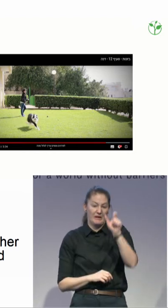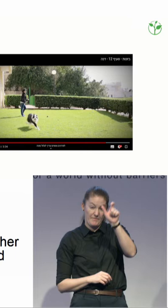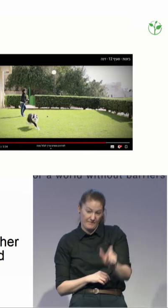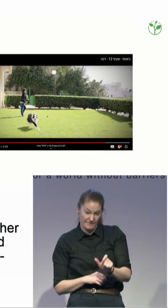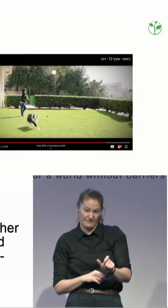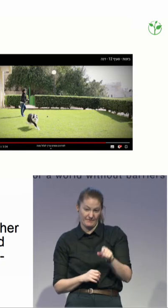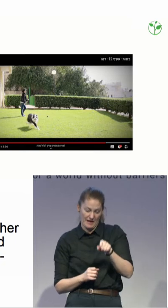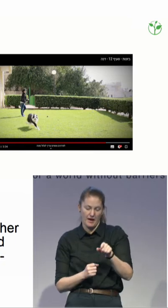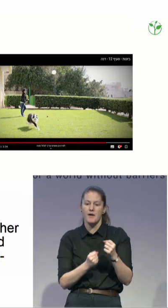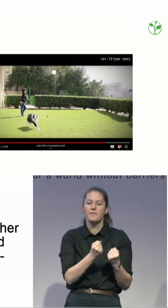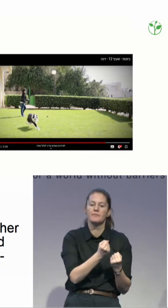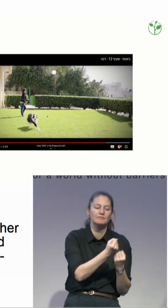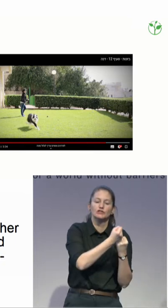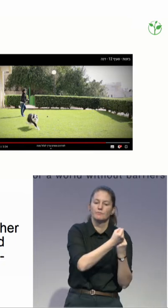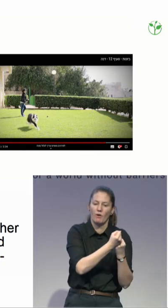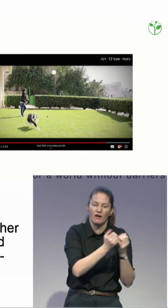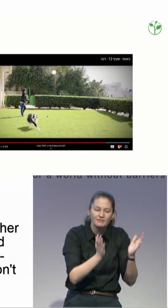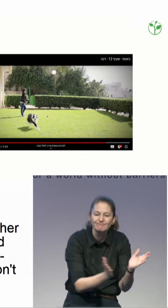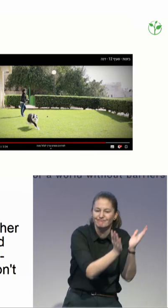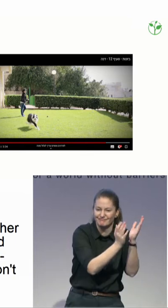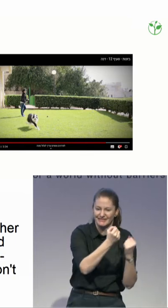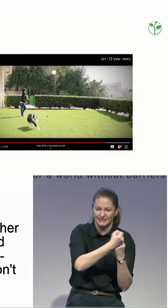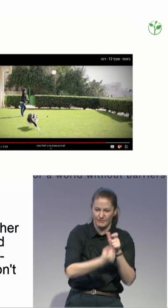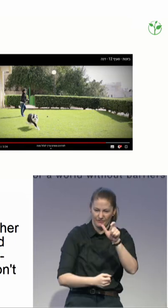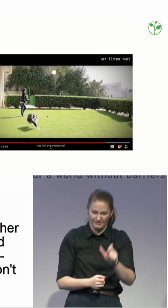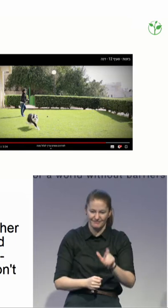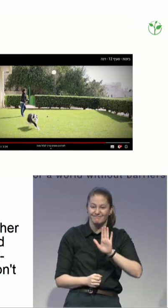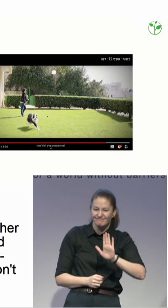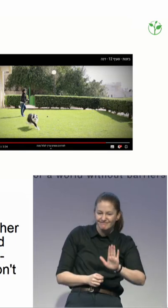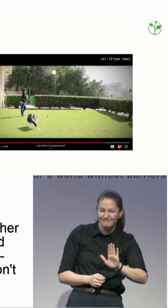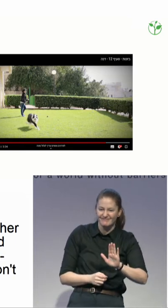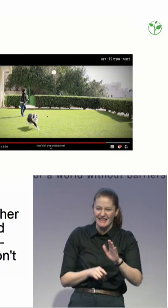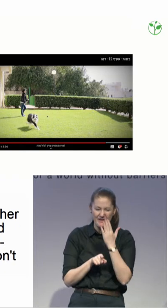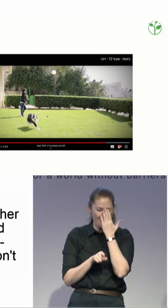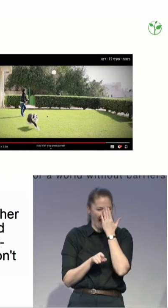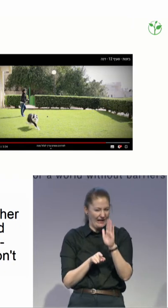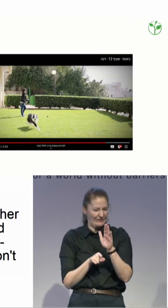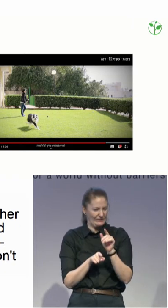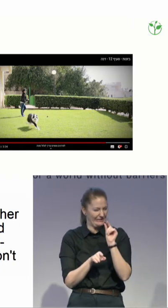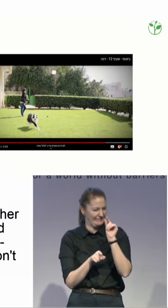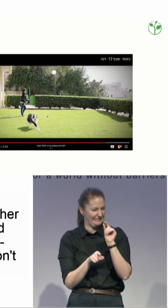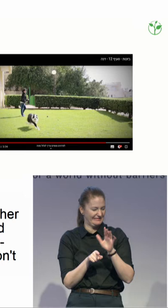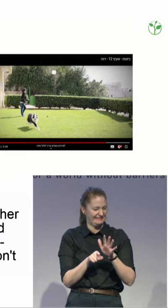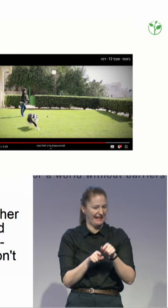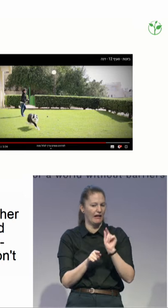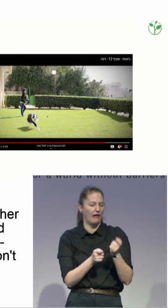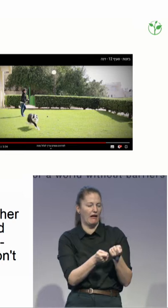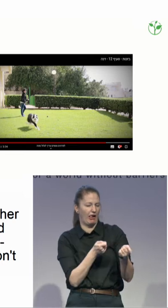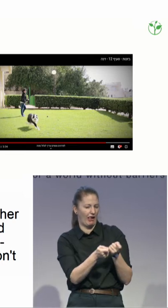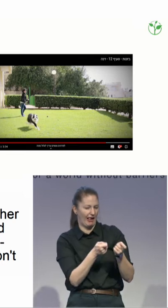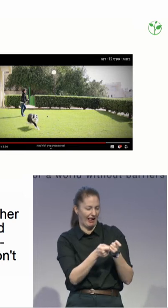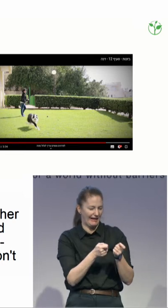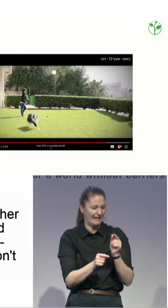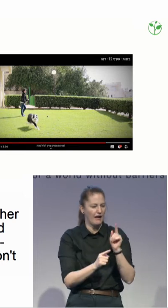don't teach this new thing, this new philosophy, then we'll find